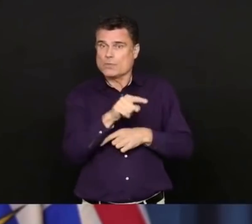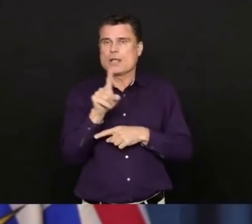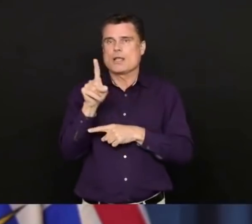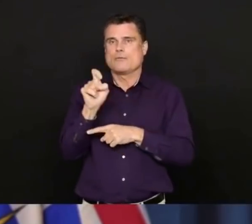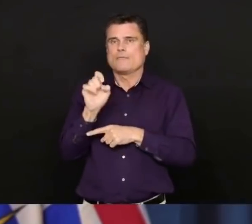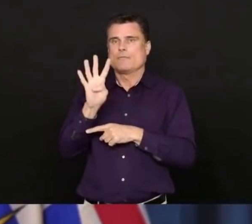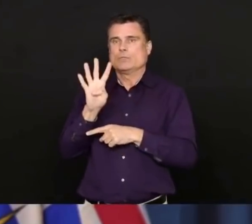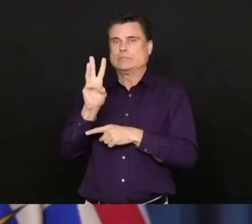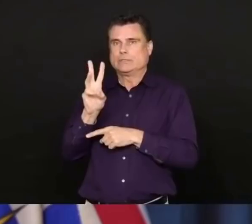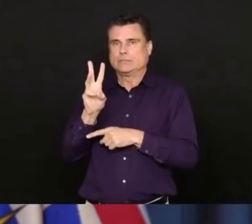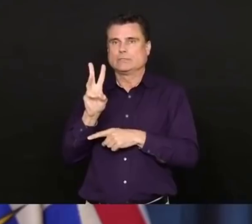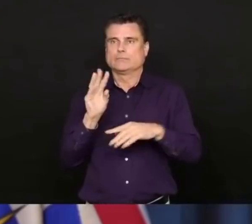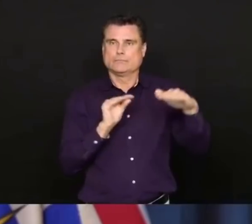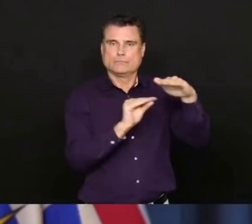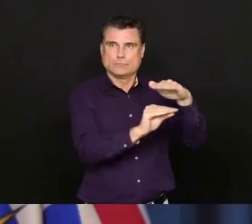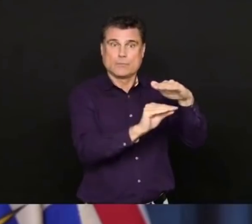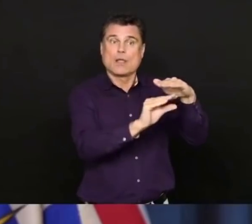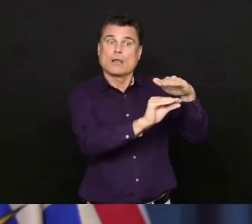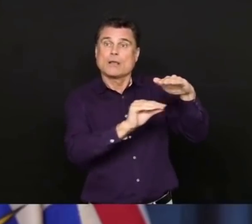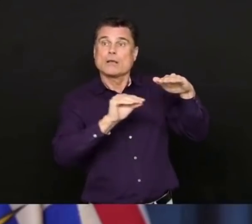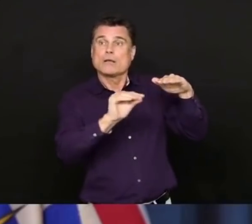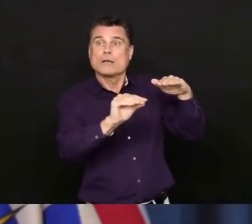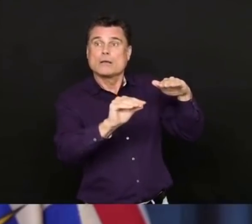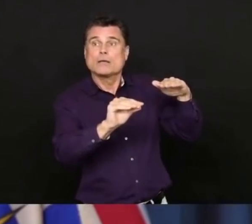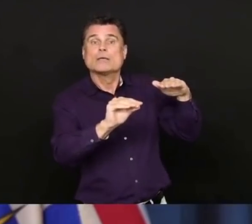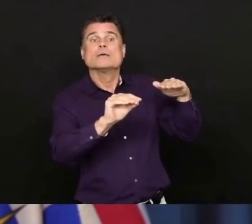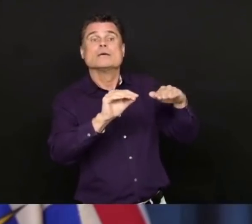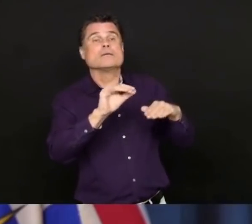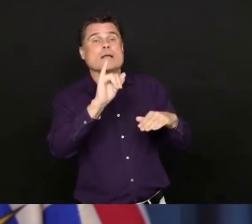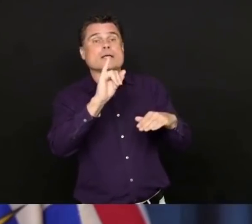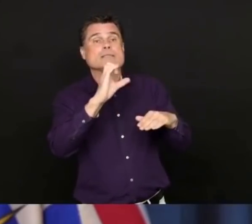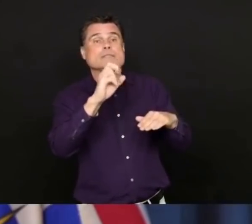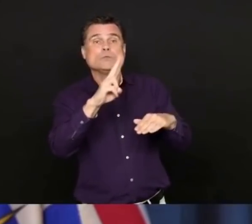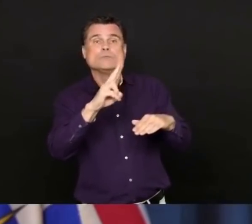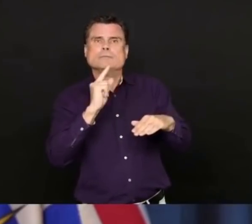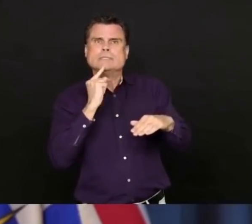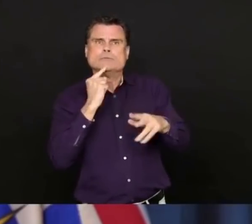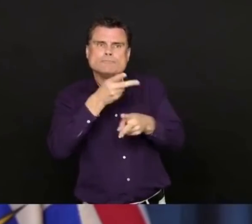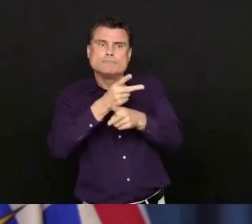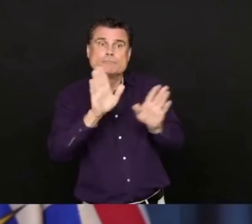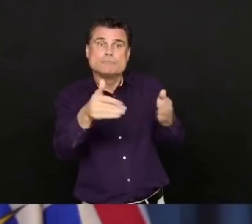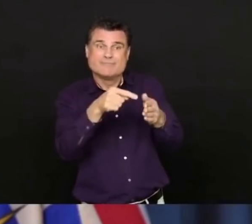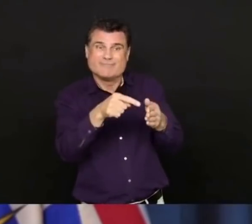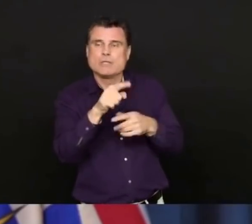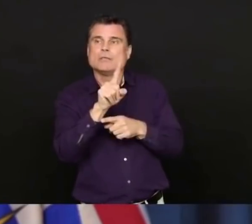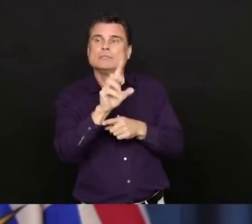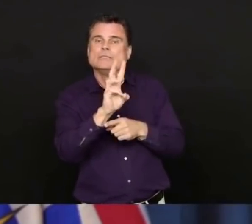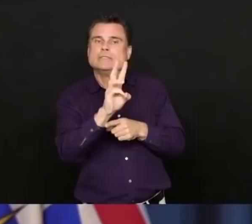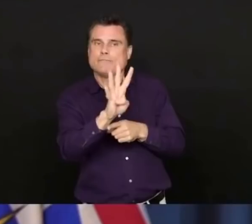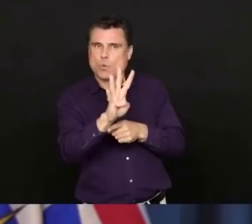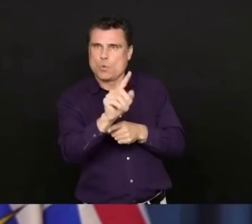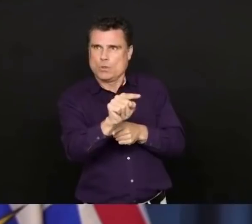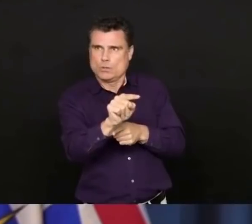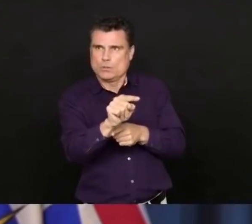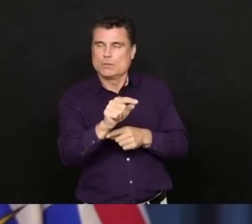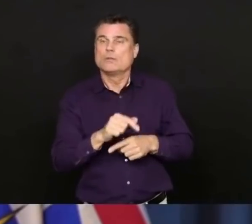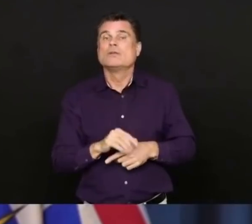people who are currently in hospital. And of those 64 are currently in the critical care units, or ICU.